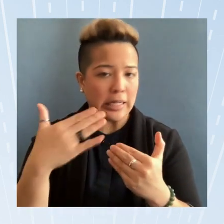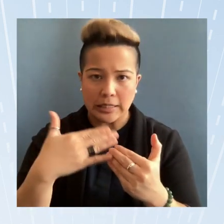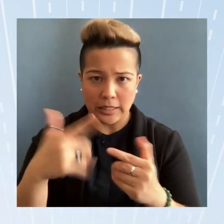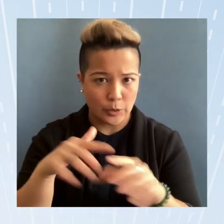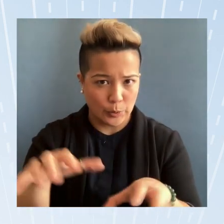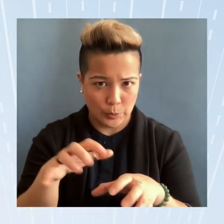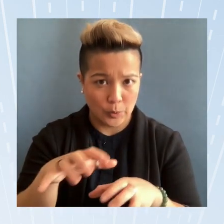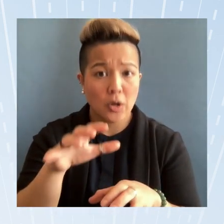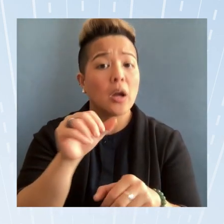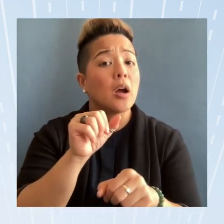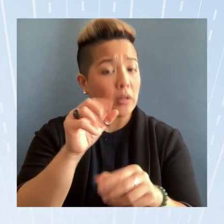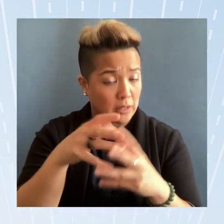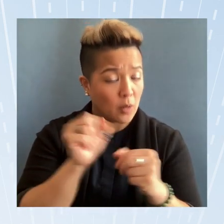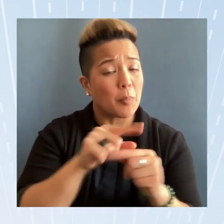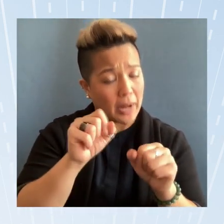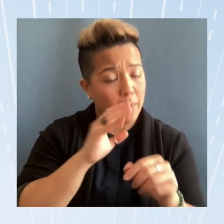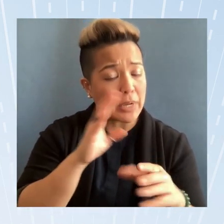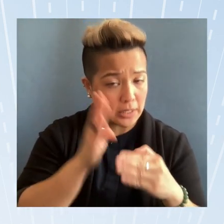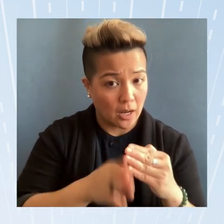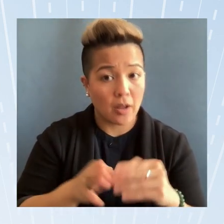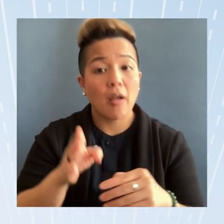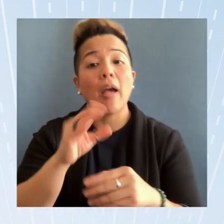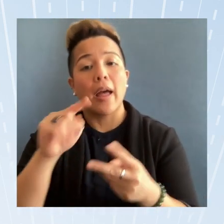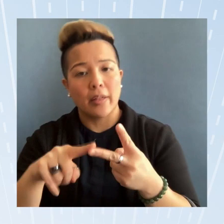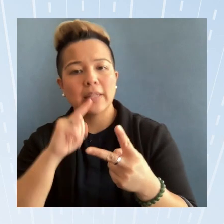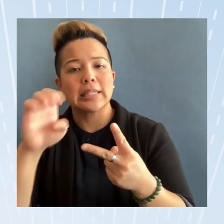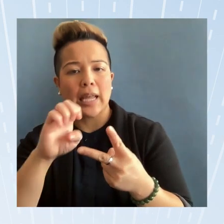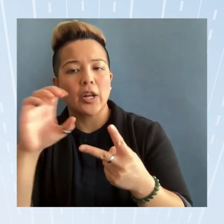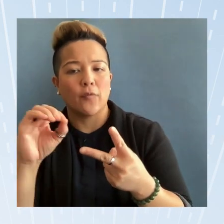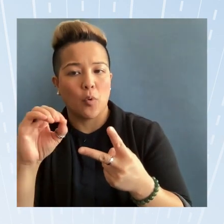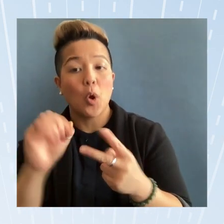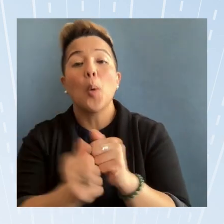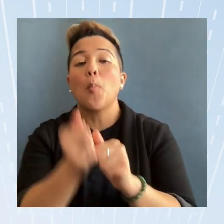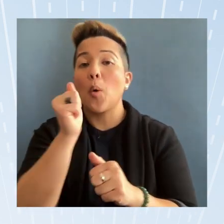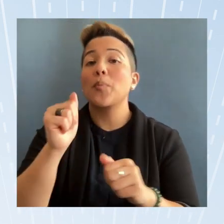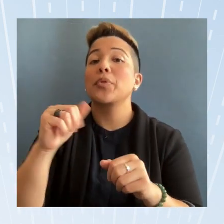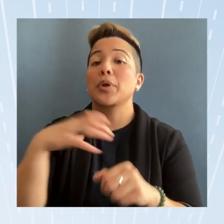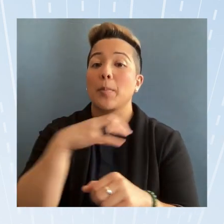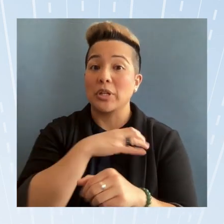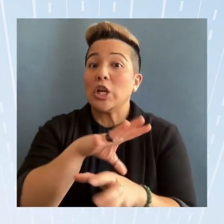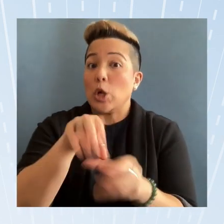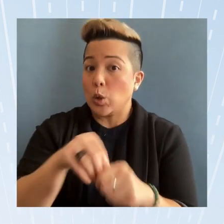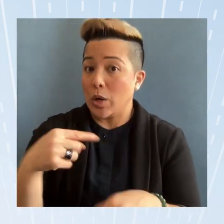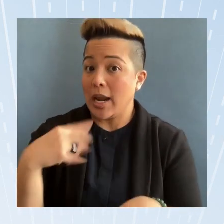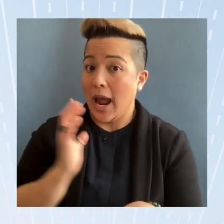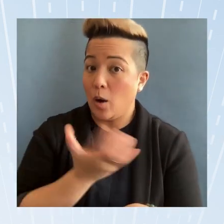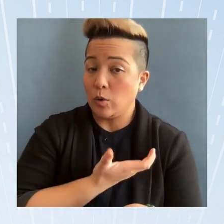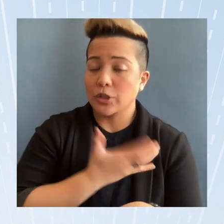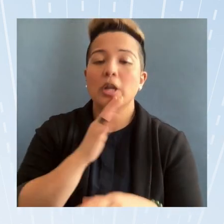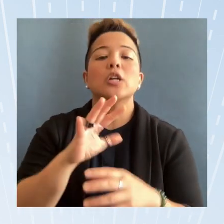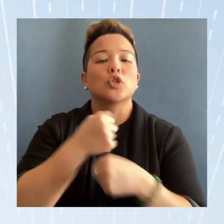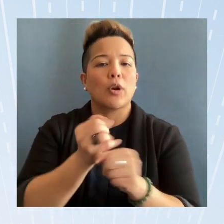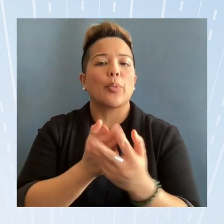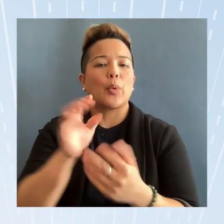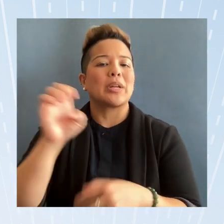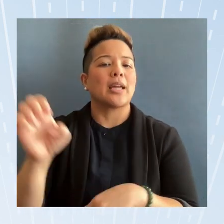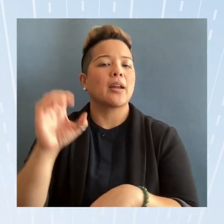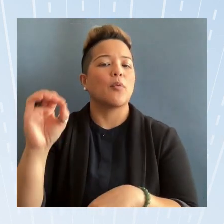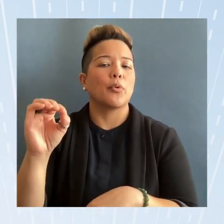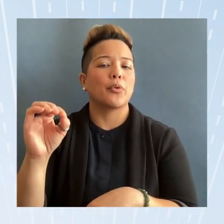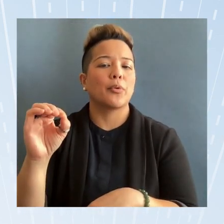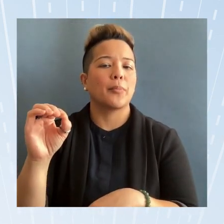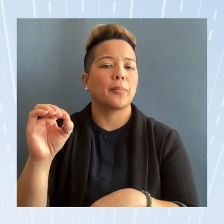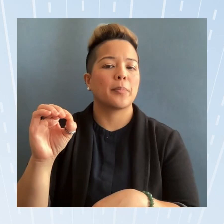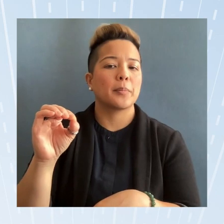something that can be done and then also through executive order so most of the commissions including ours is created through an executive order the